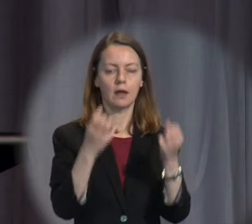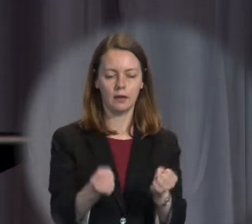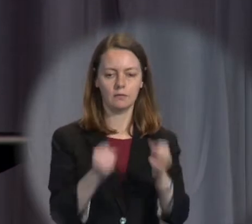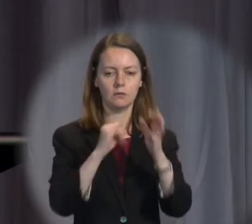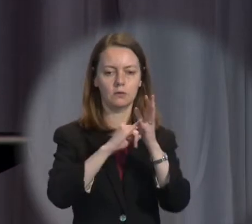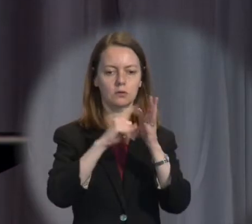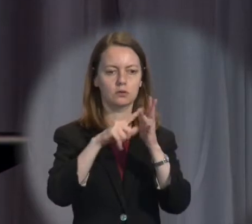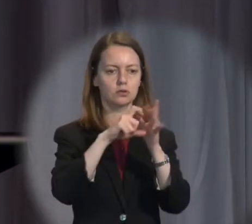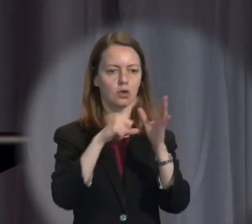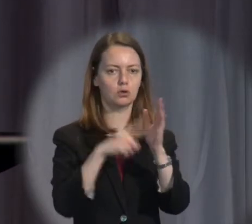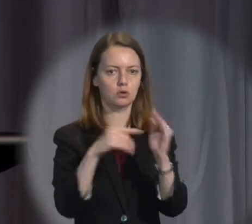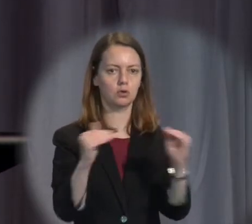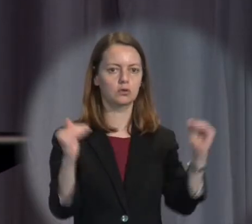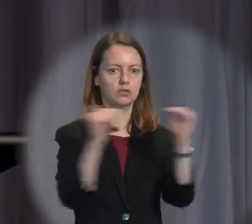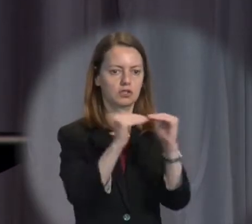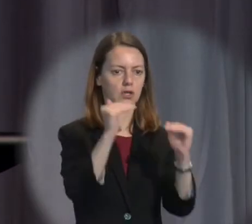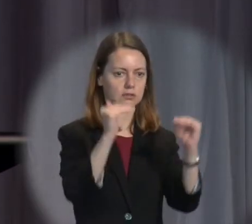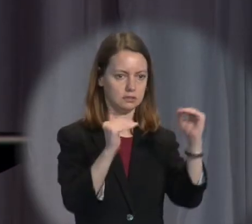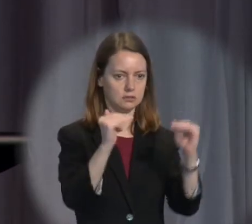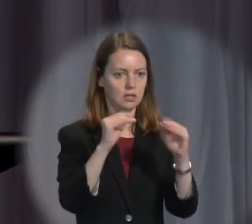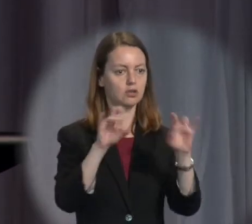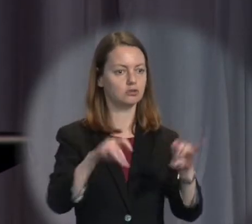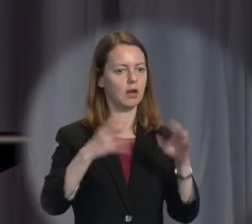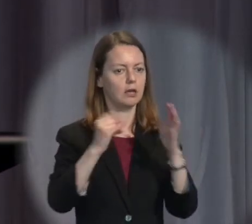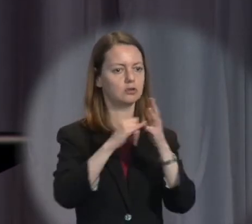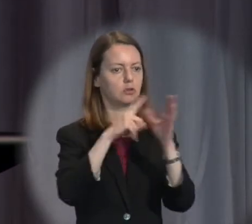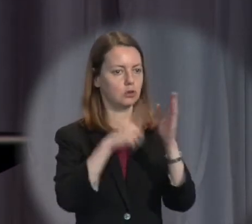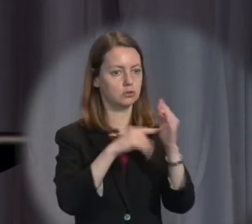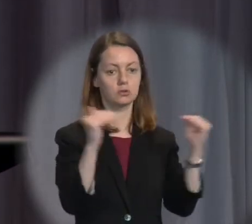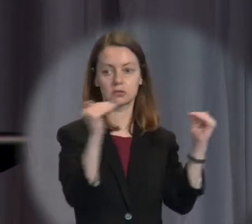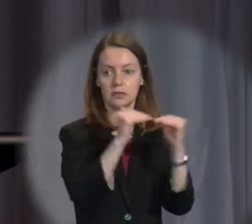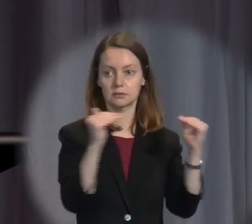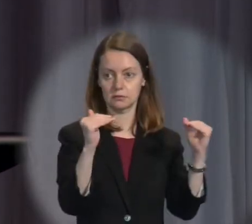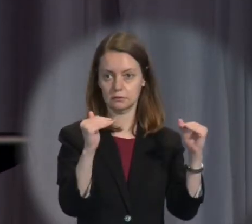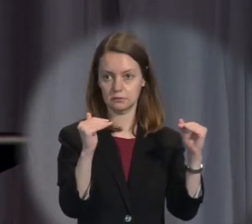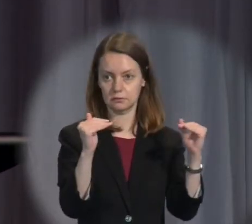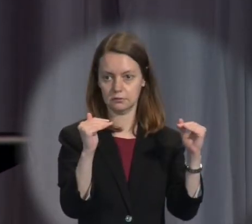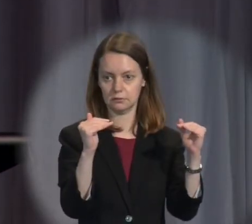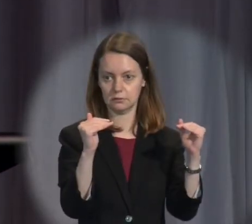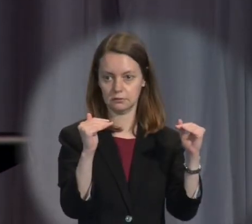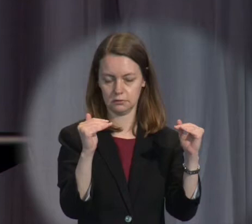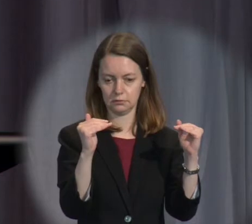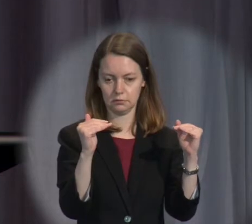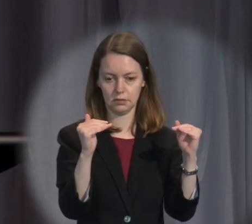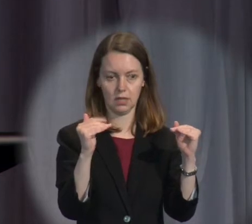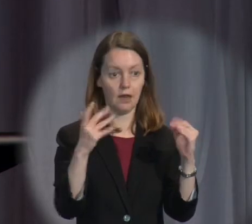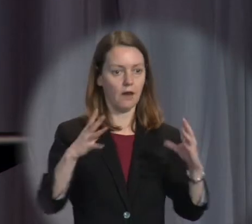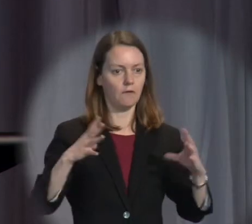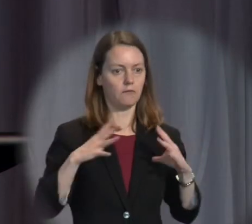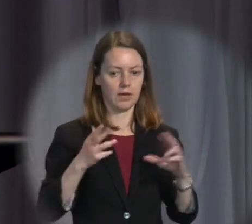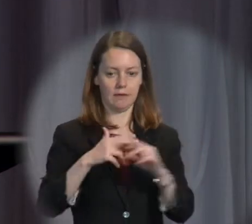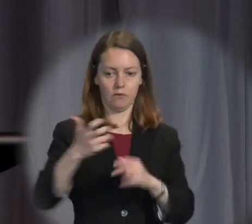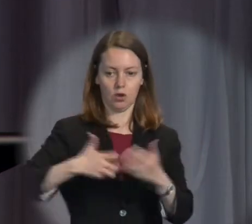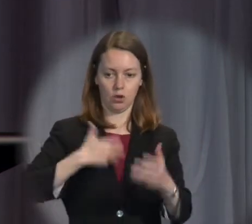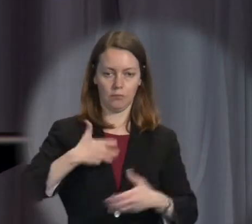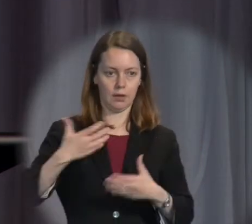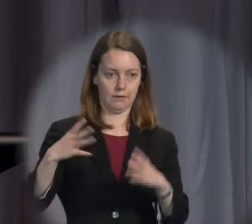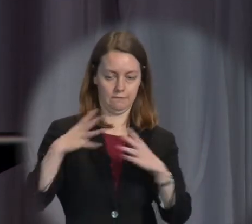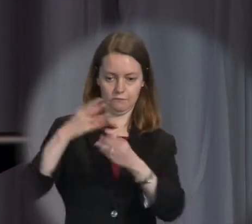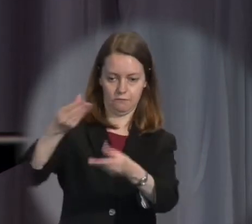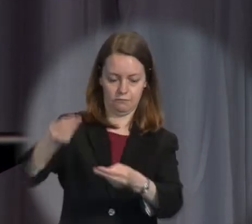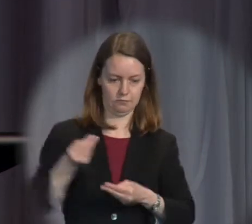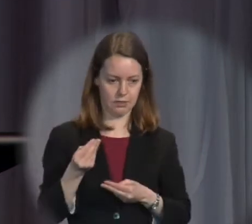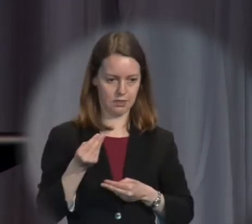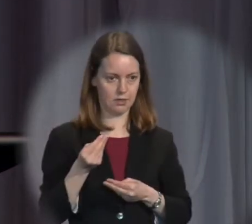purposes without any cost to those making a complaint or to those against whom the complaint is made, and achieve a fair level